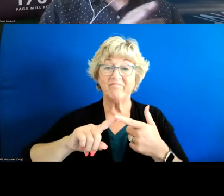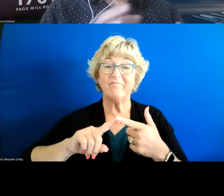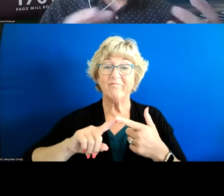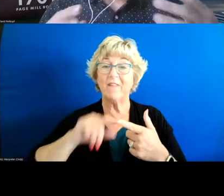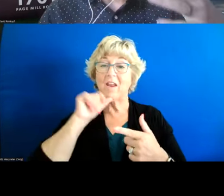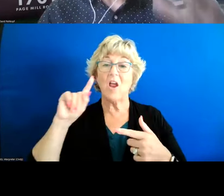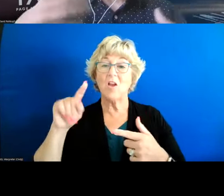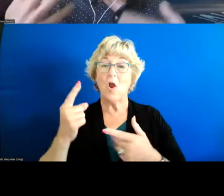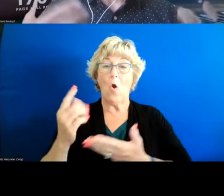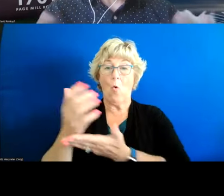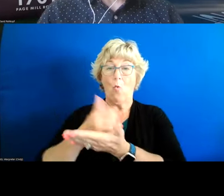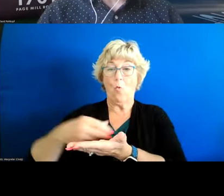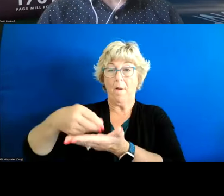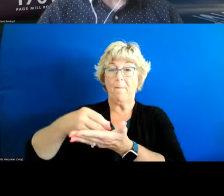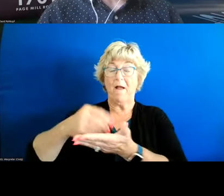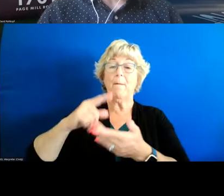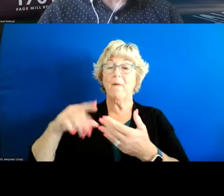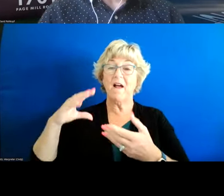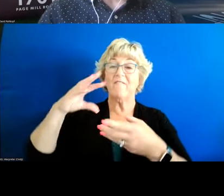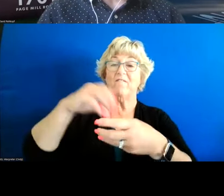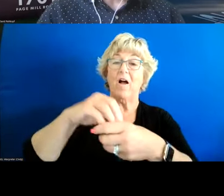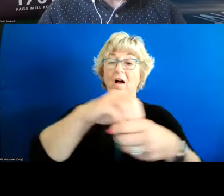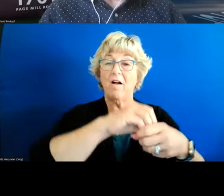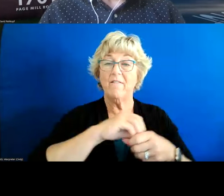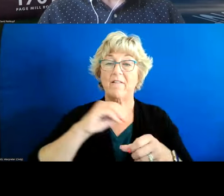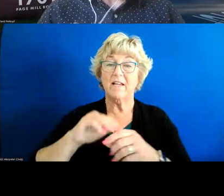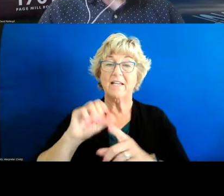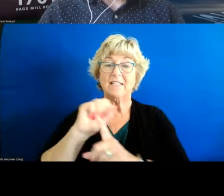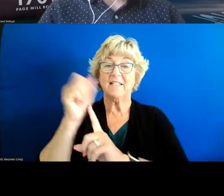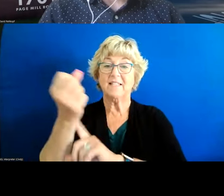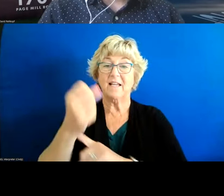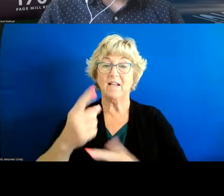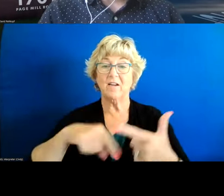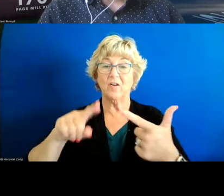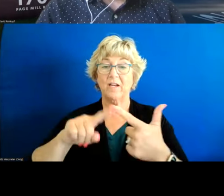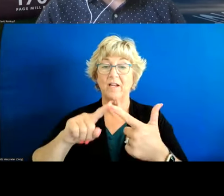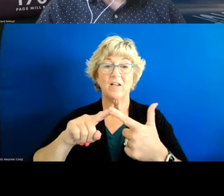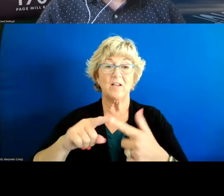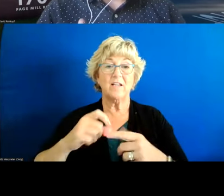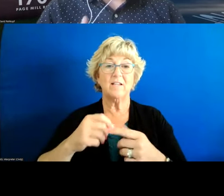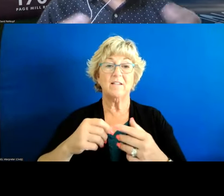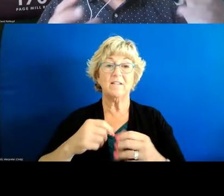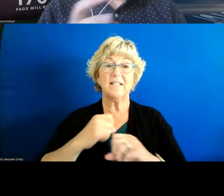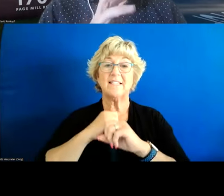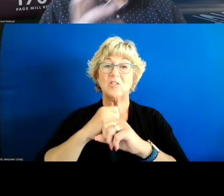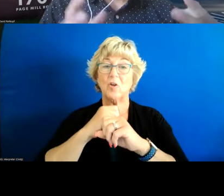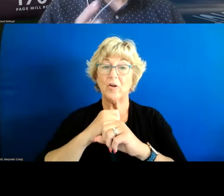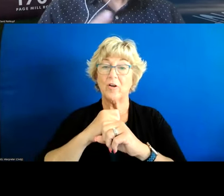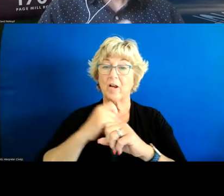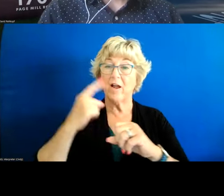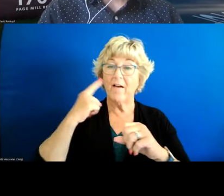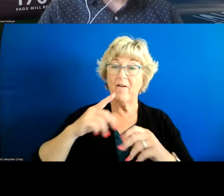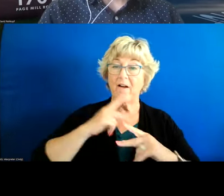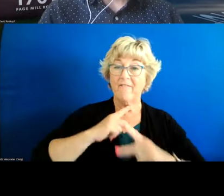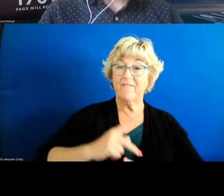about just wages but being productively engaged in society second is security which we mean both physical